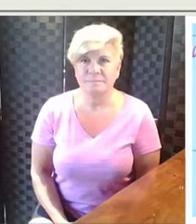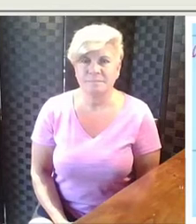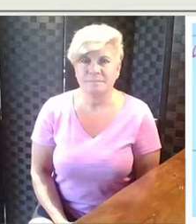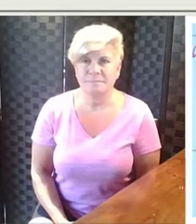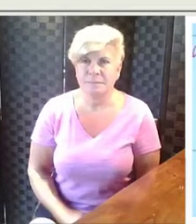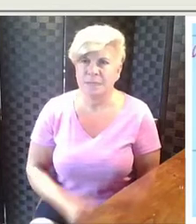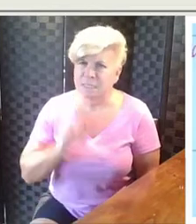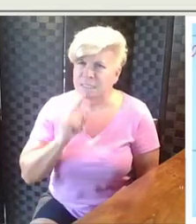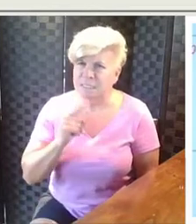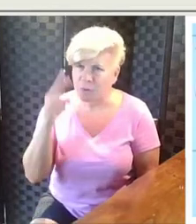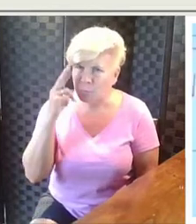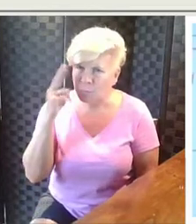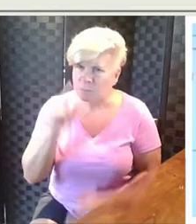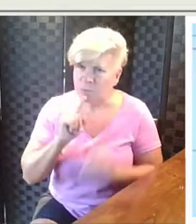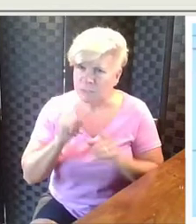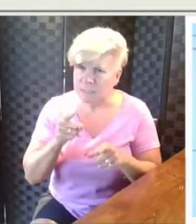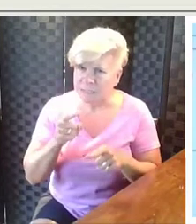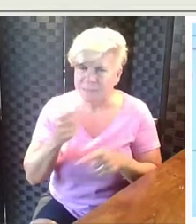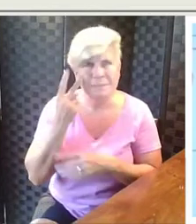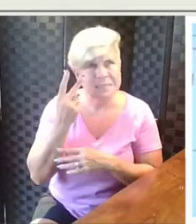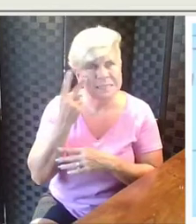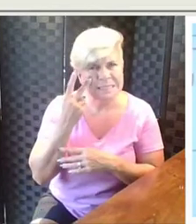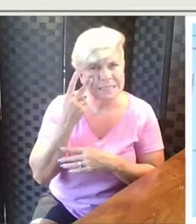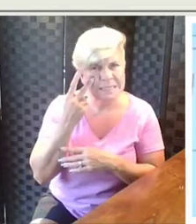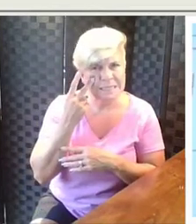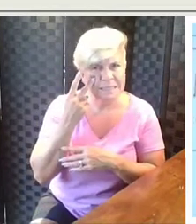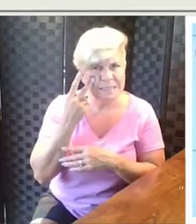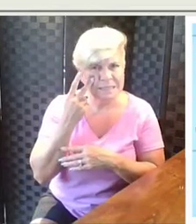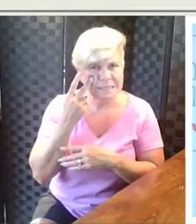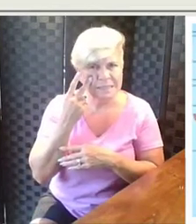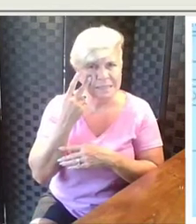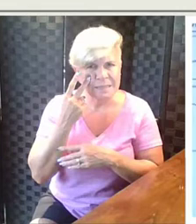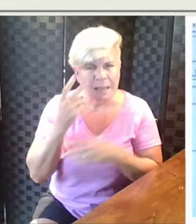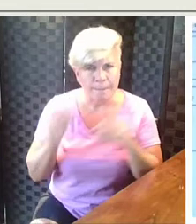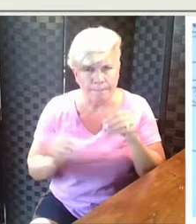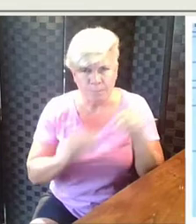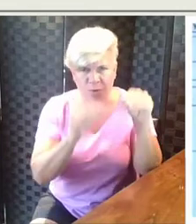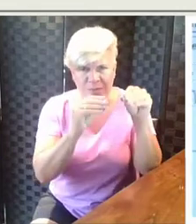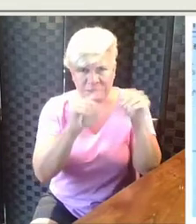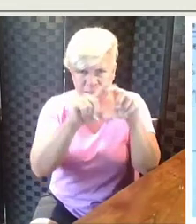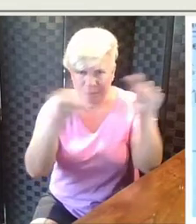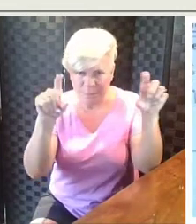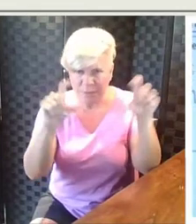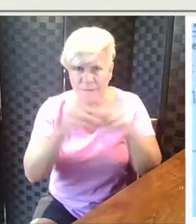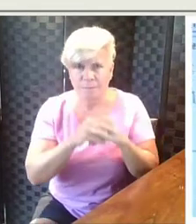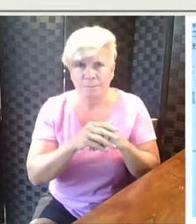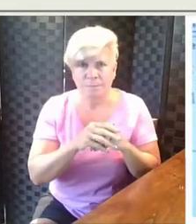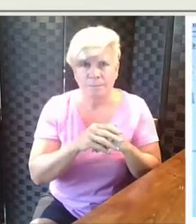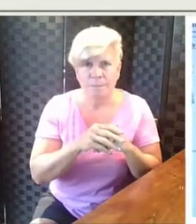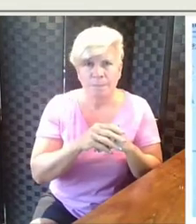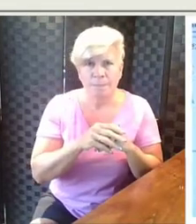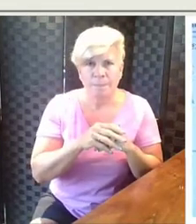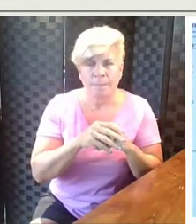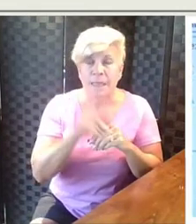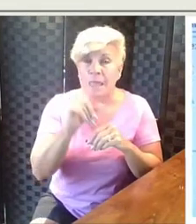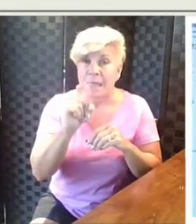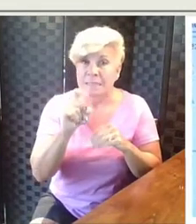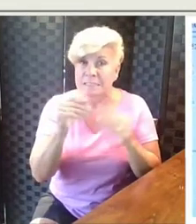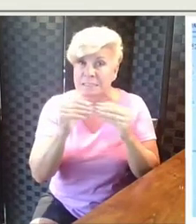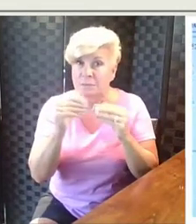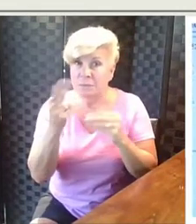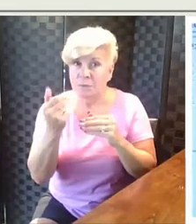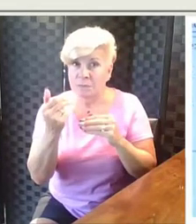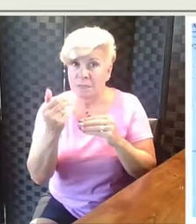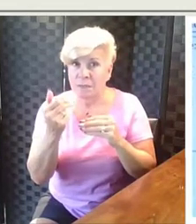Is this a reasonable answer? Well, let's see. Let's plug this answer in right here. So if x is really thirteen,